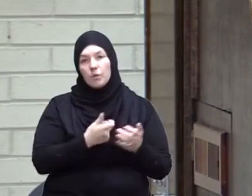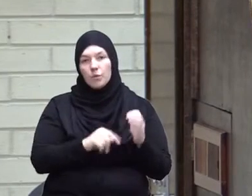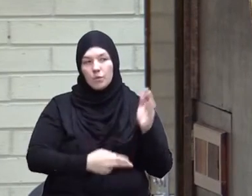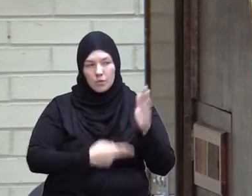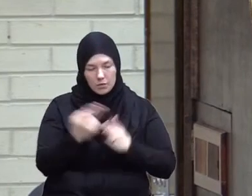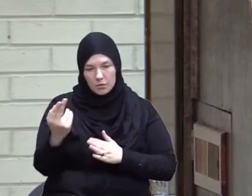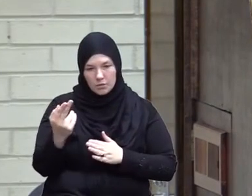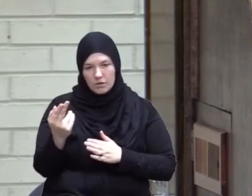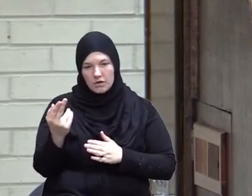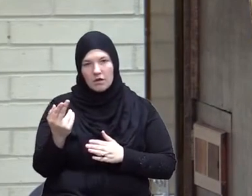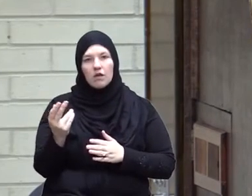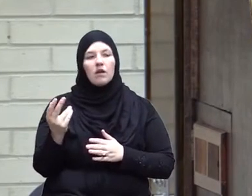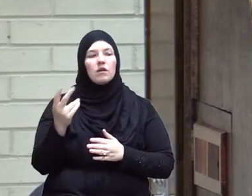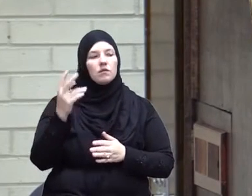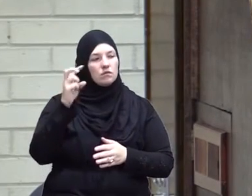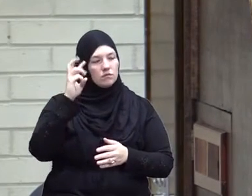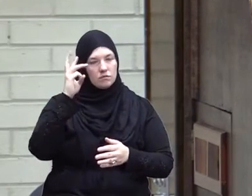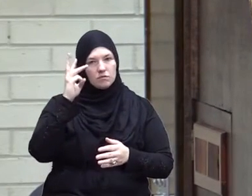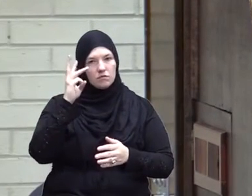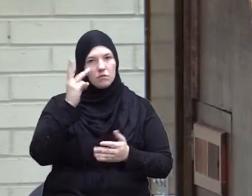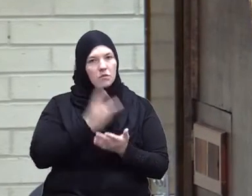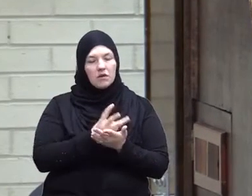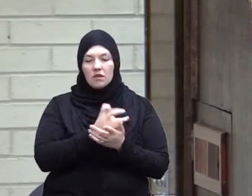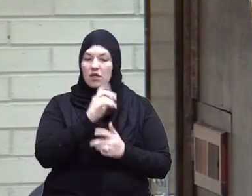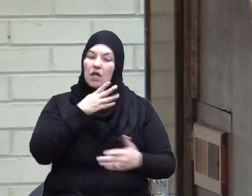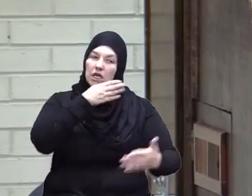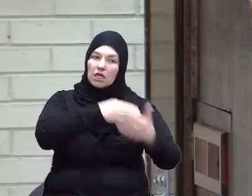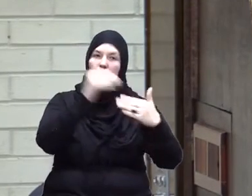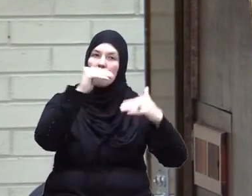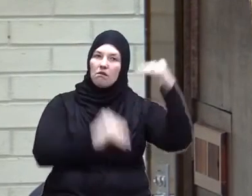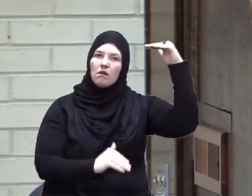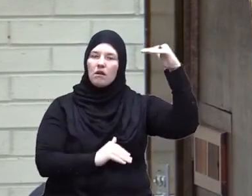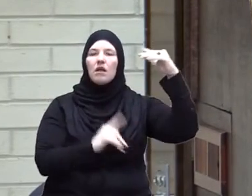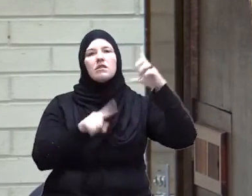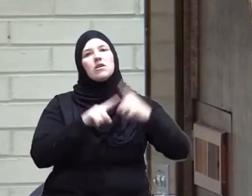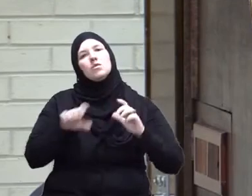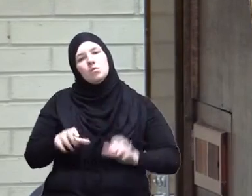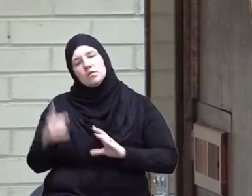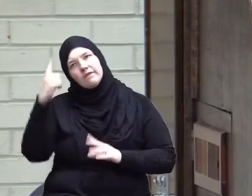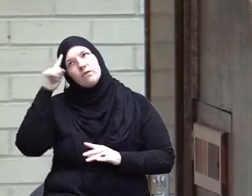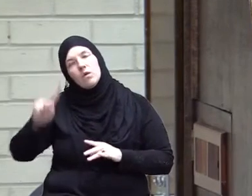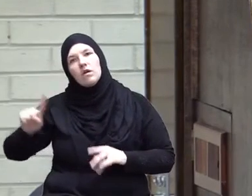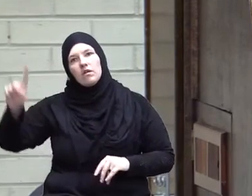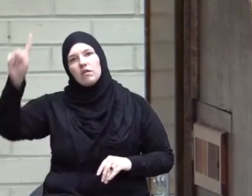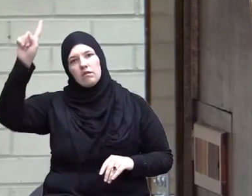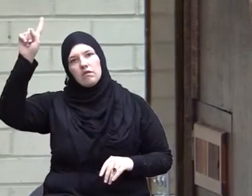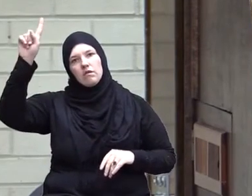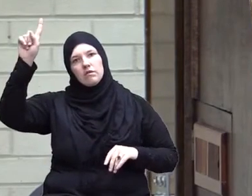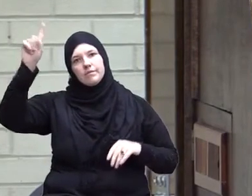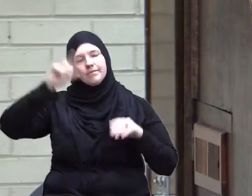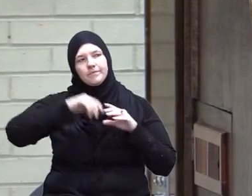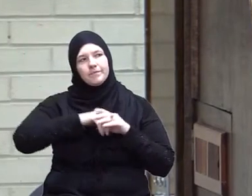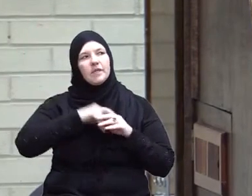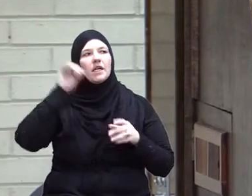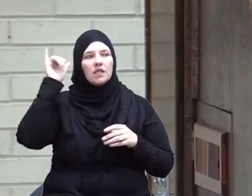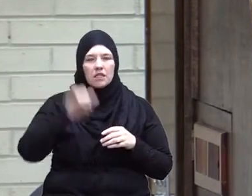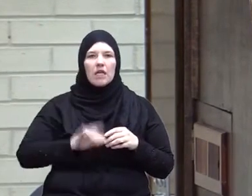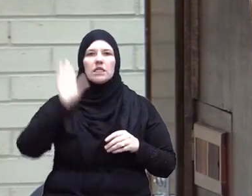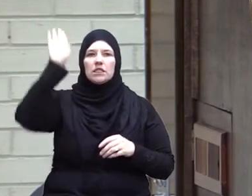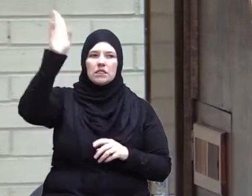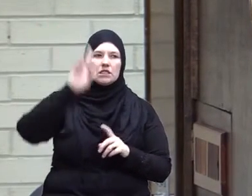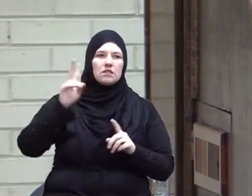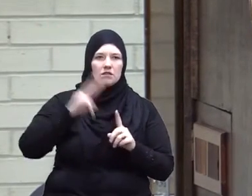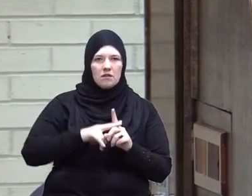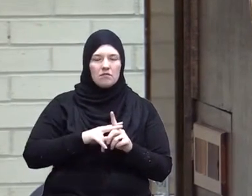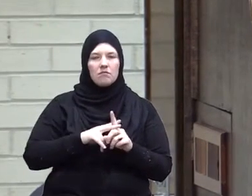to truth and bear witness against injustice you are doing it for the sake of Allah that